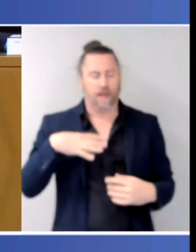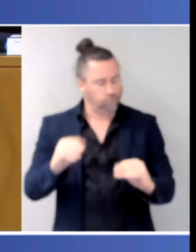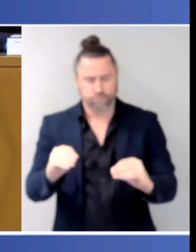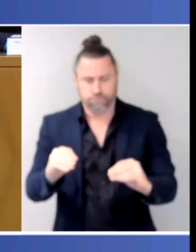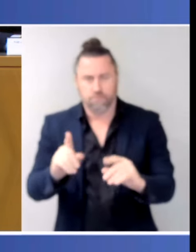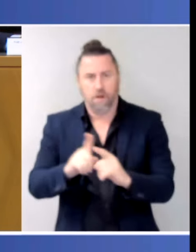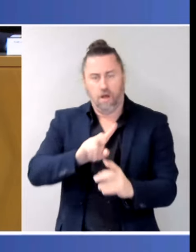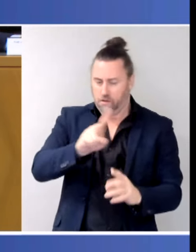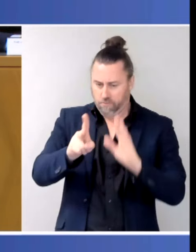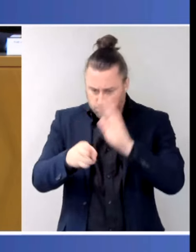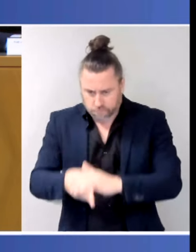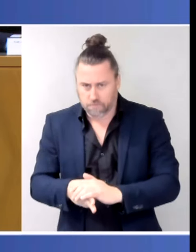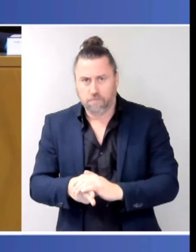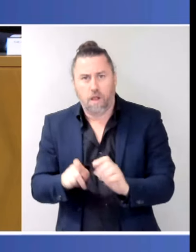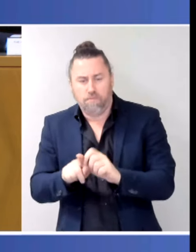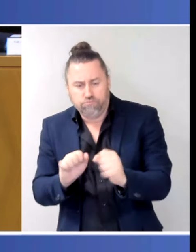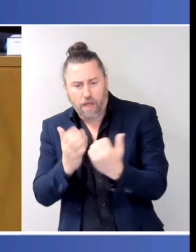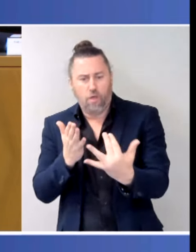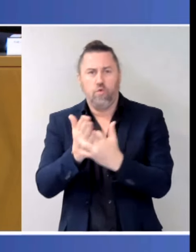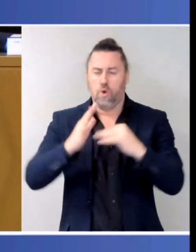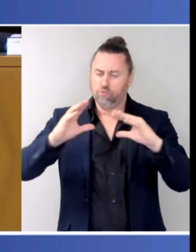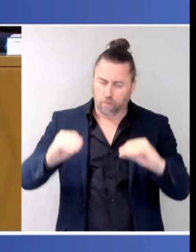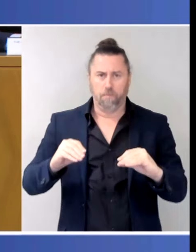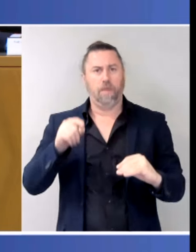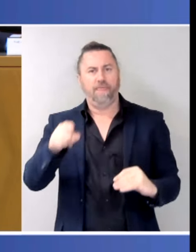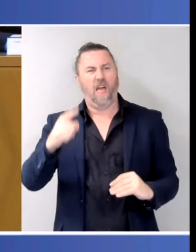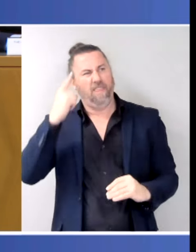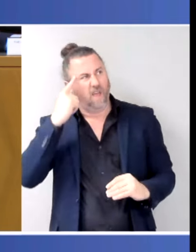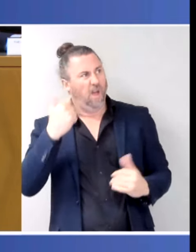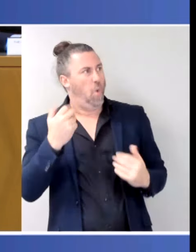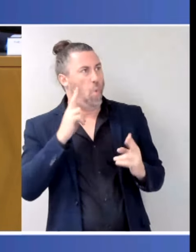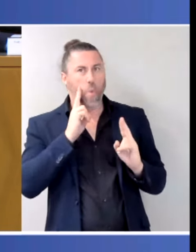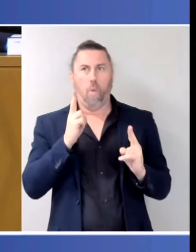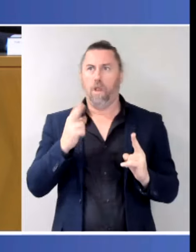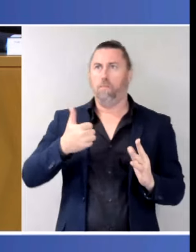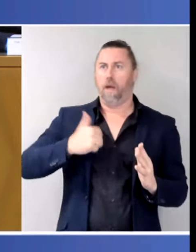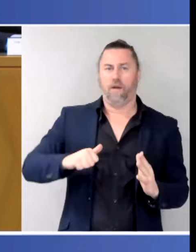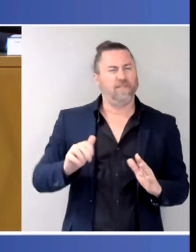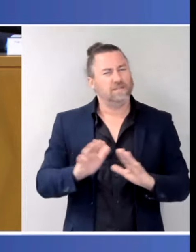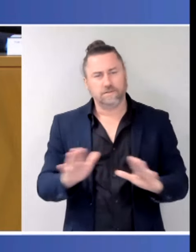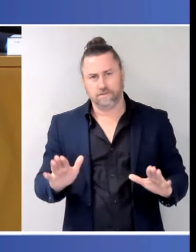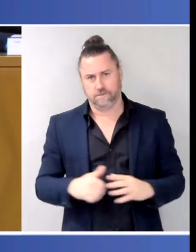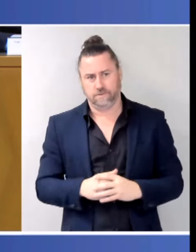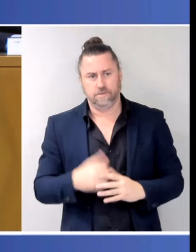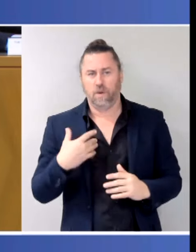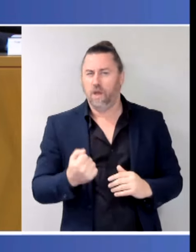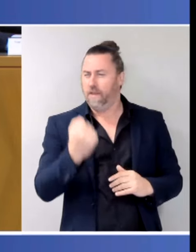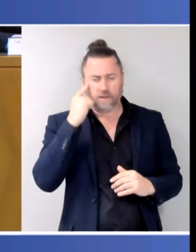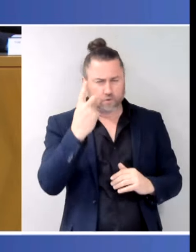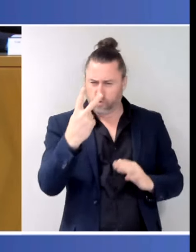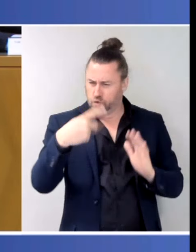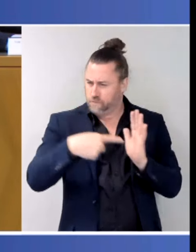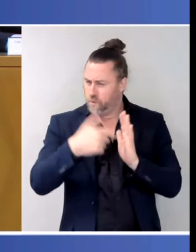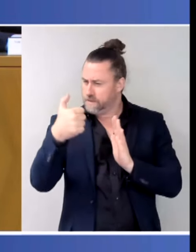there is additional funding, including there's $2.6 million, I think it is, from